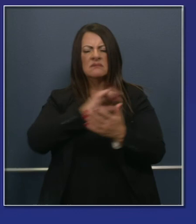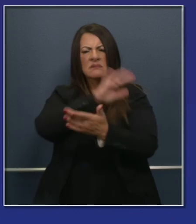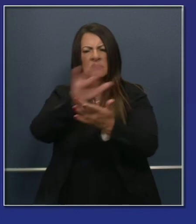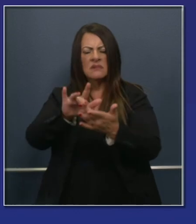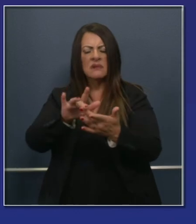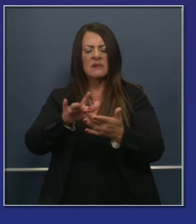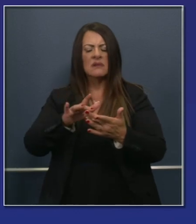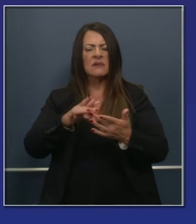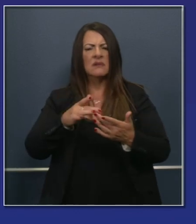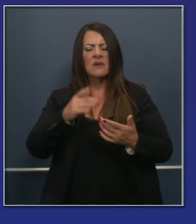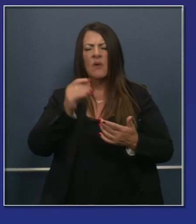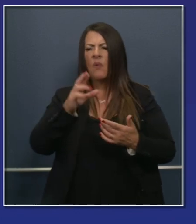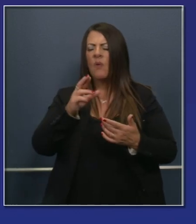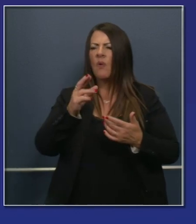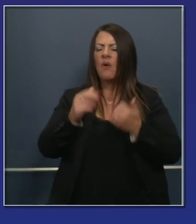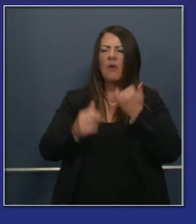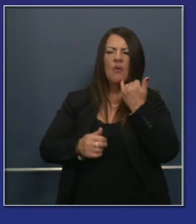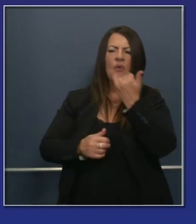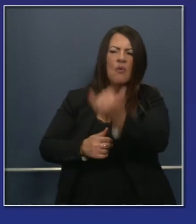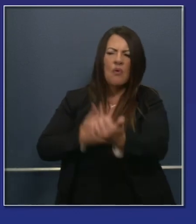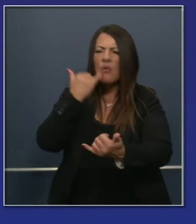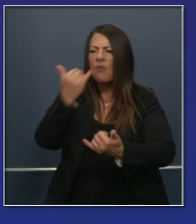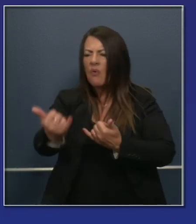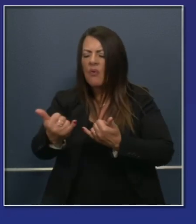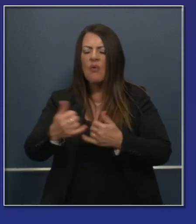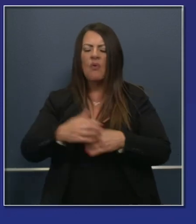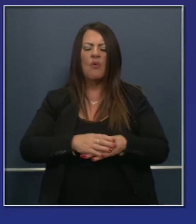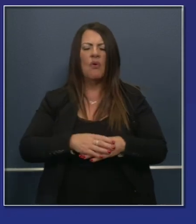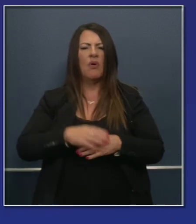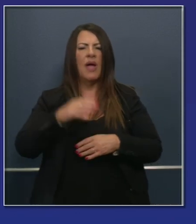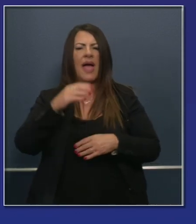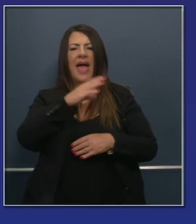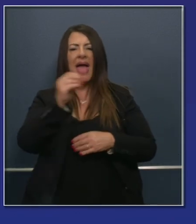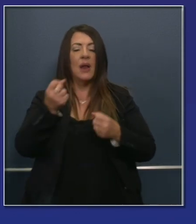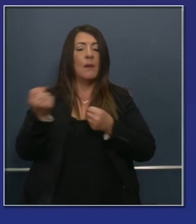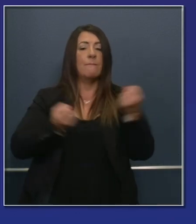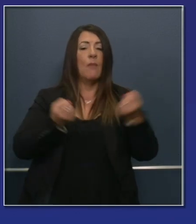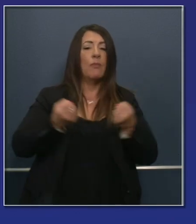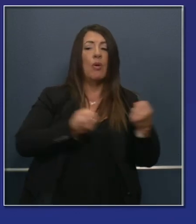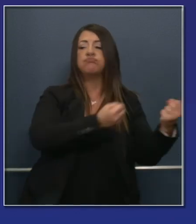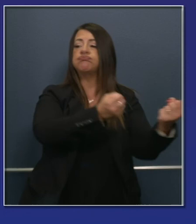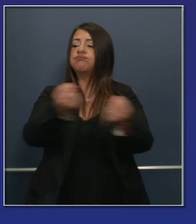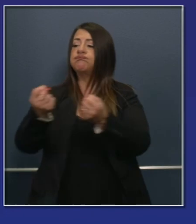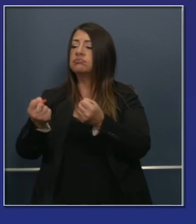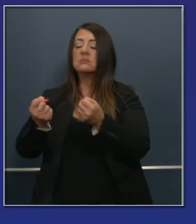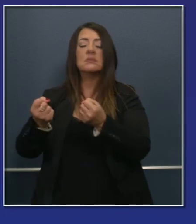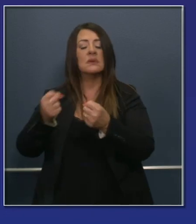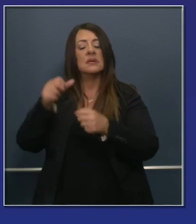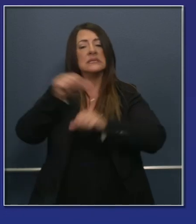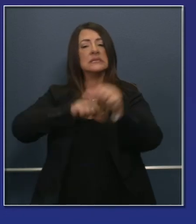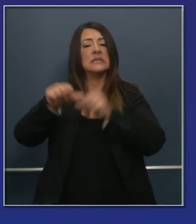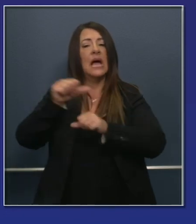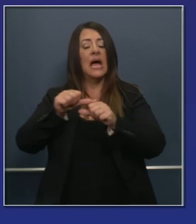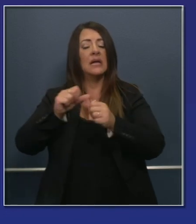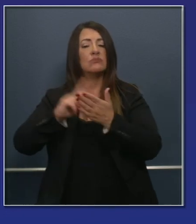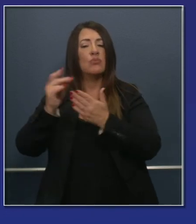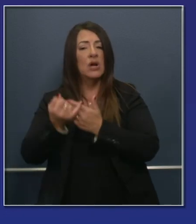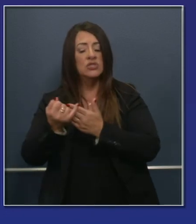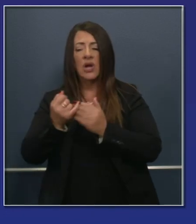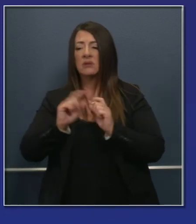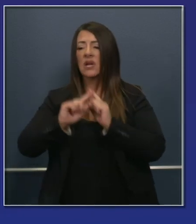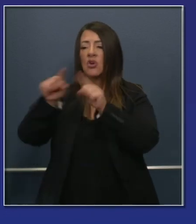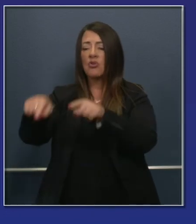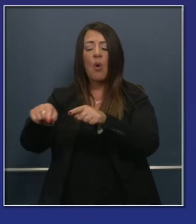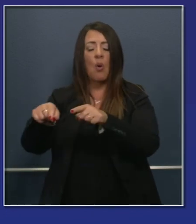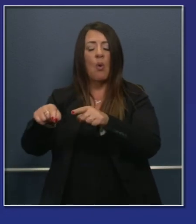socially distanced house calls. They've got a mobile science lab that will provide free brown bag science projects. Every week,